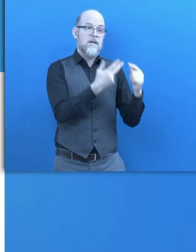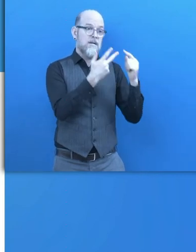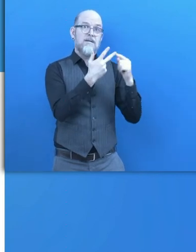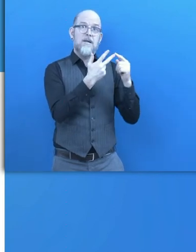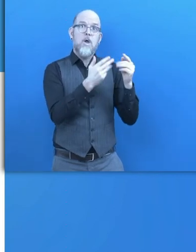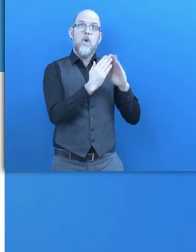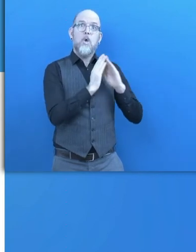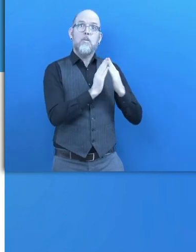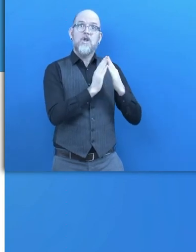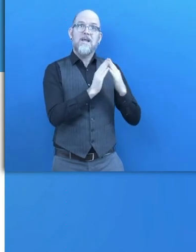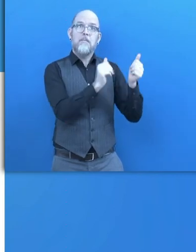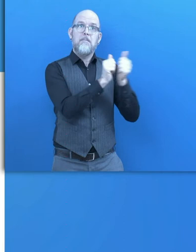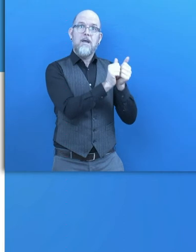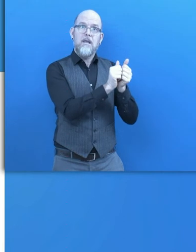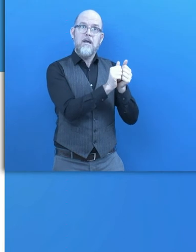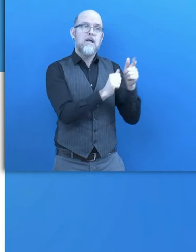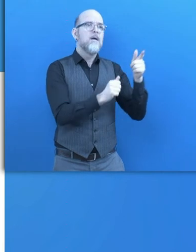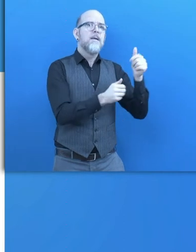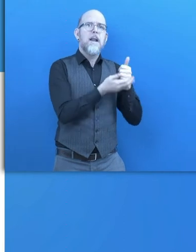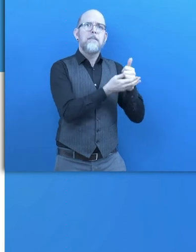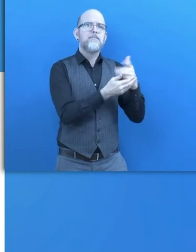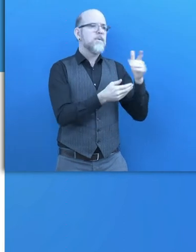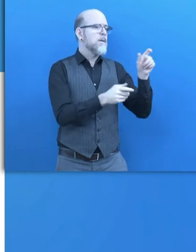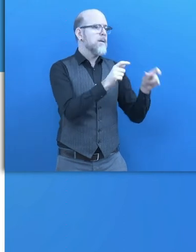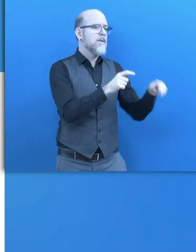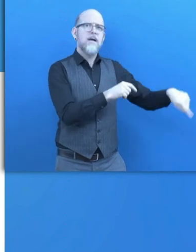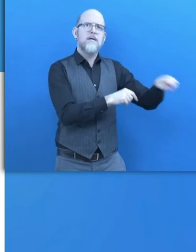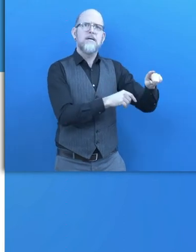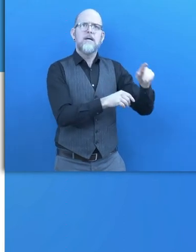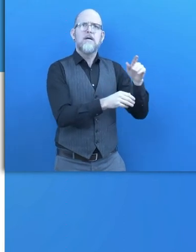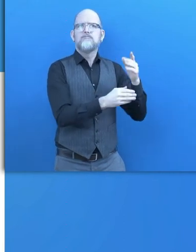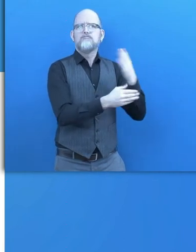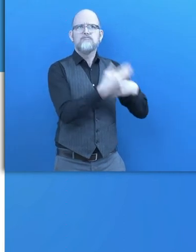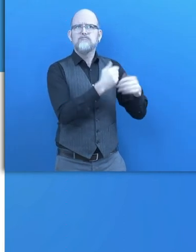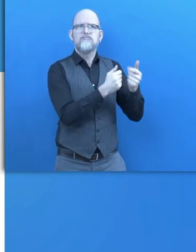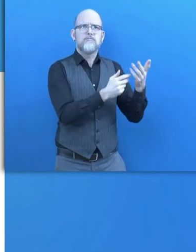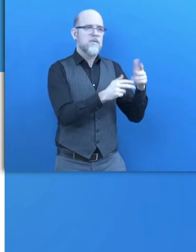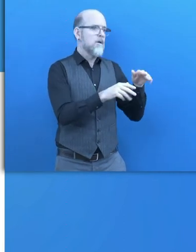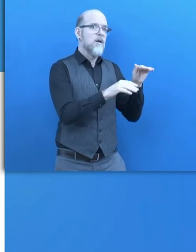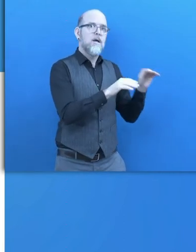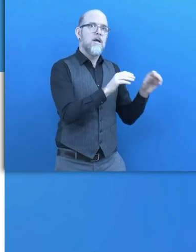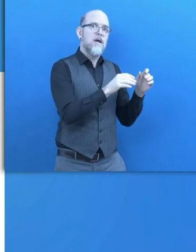helping to mobilize the users and to manage the online community. And